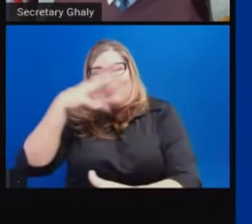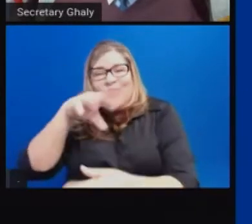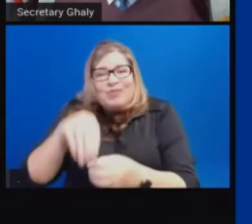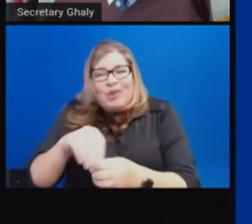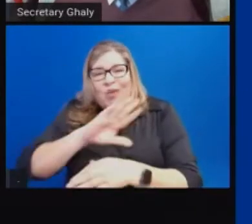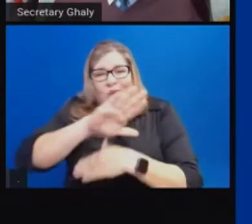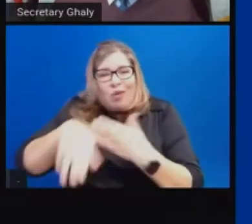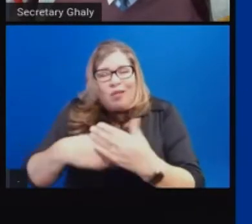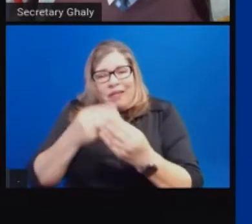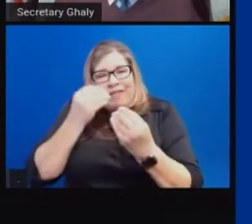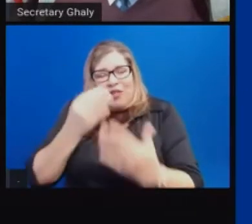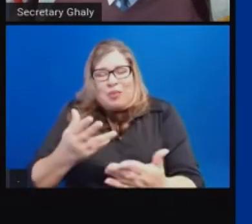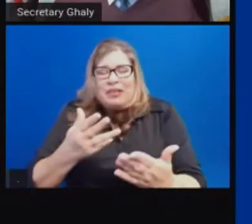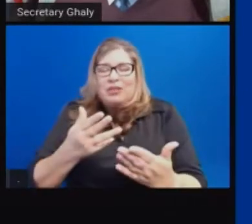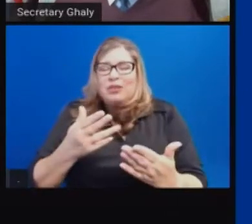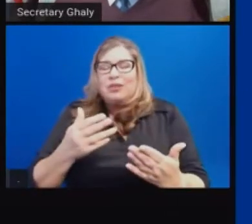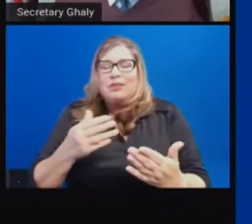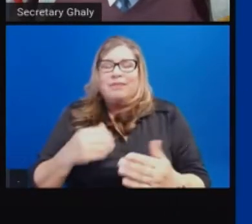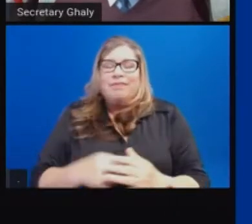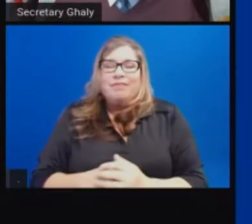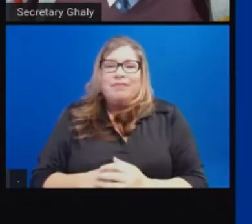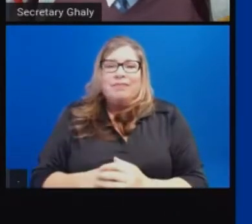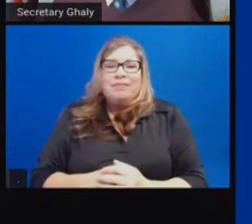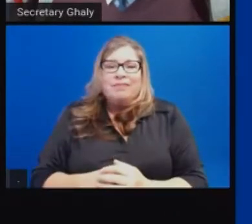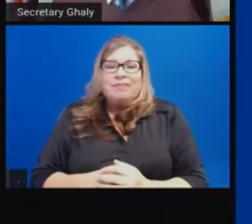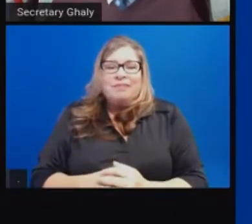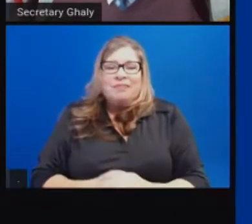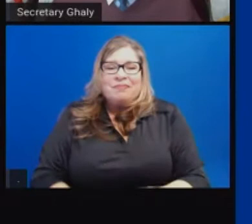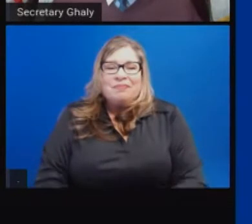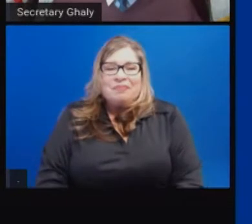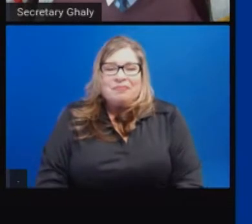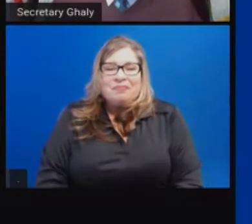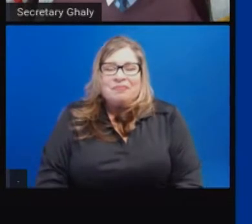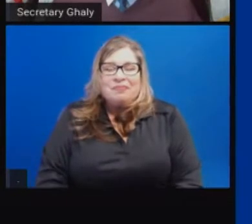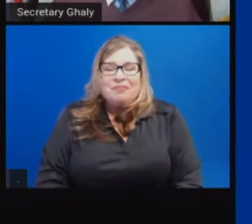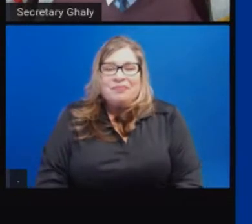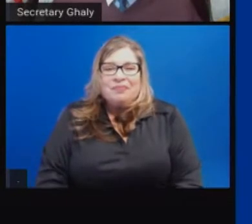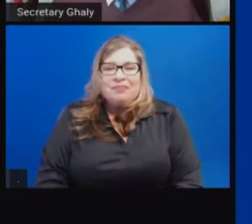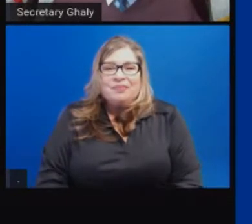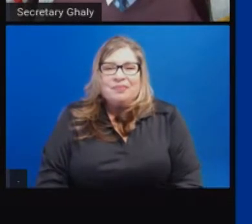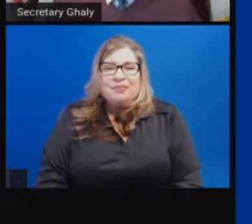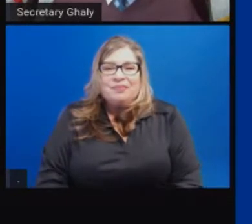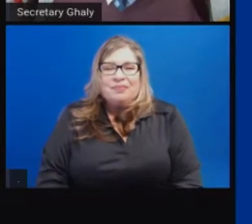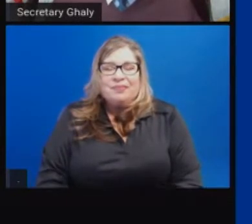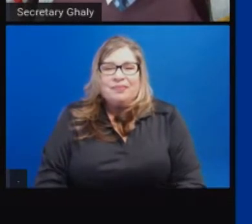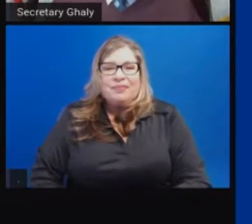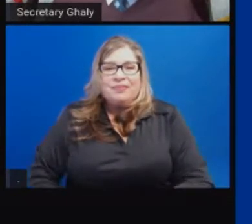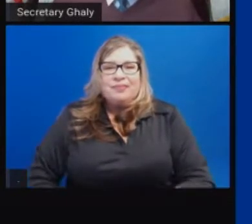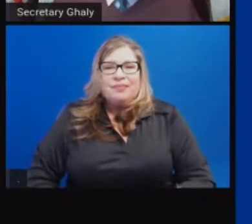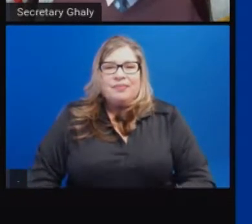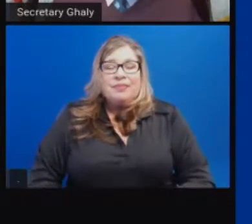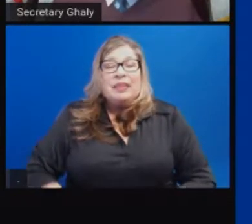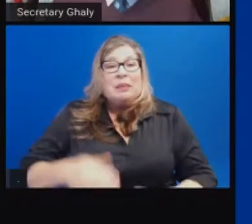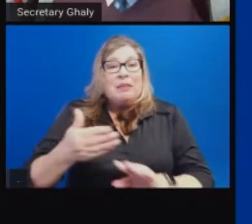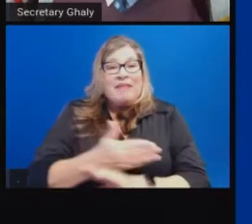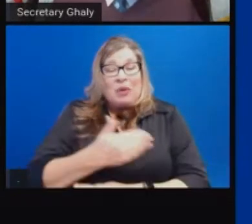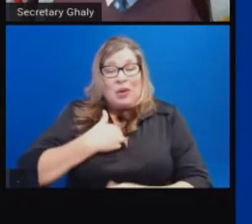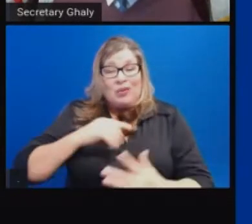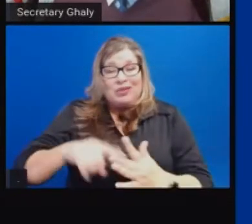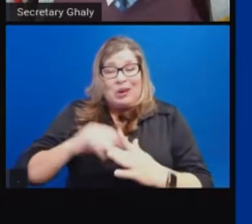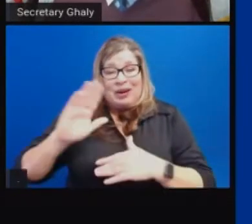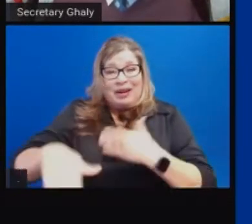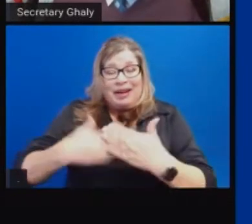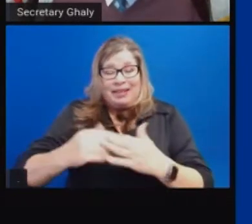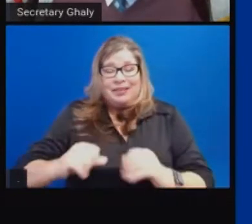work that we have done across the state on vaccines. So before we transition to the next slide, I want to